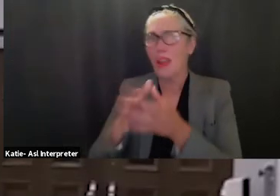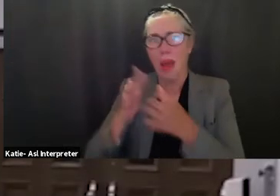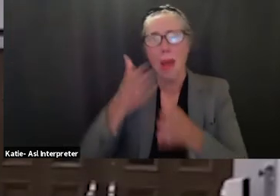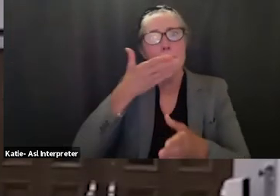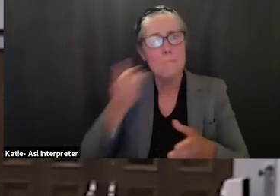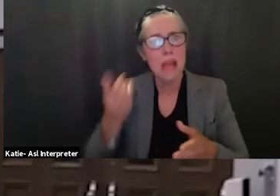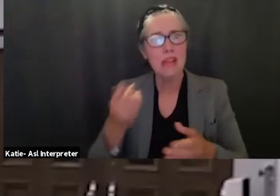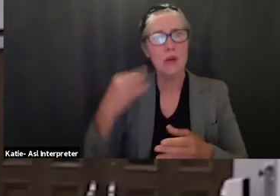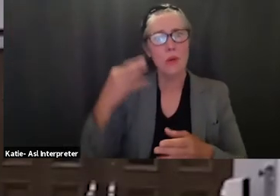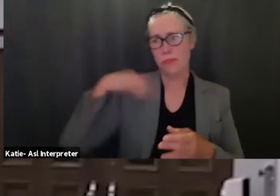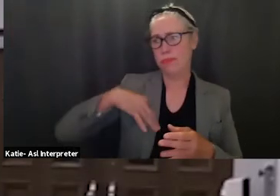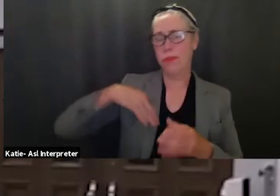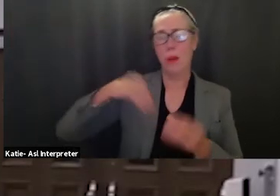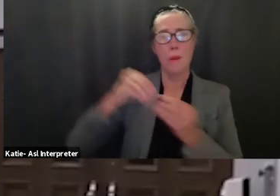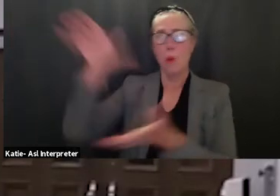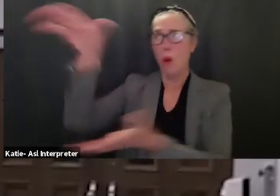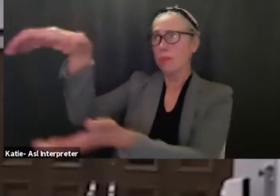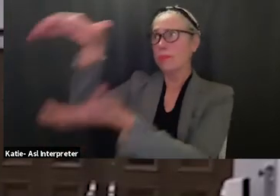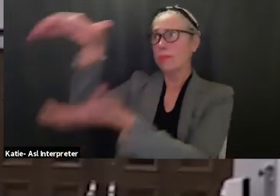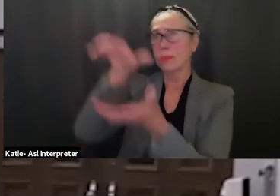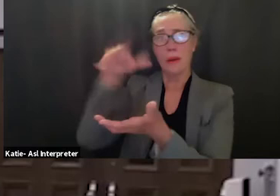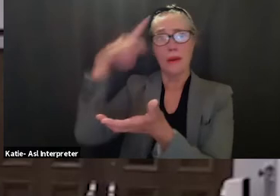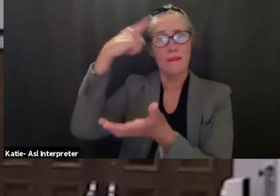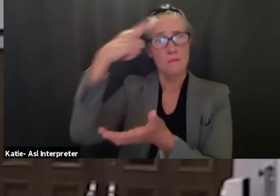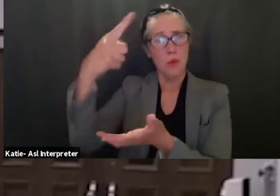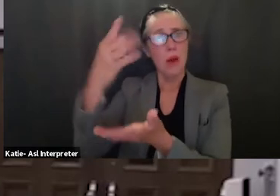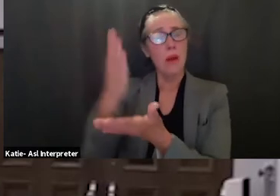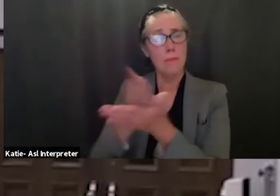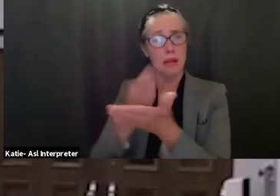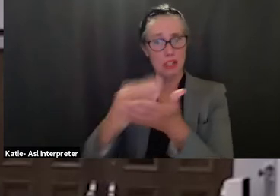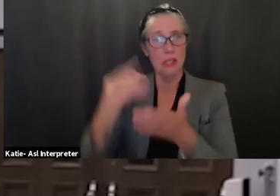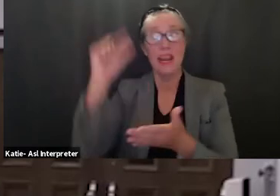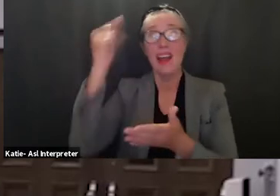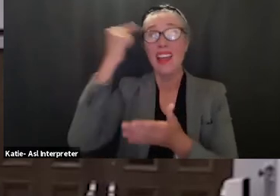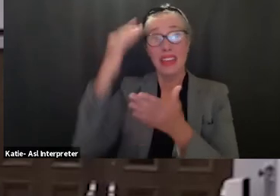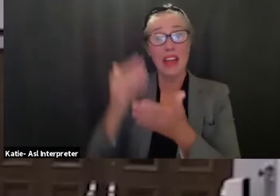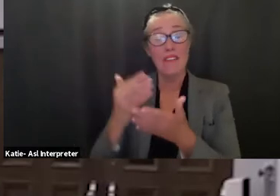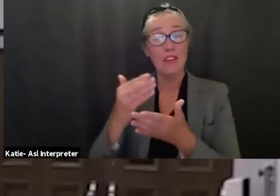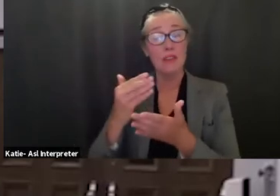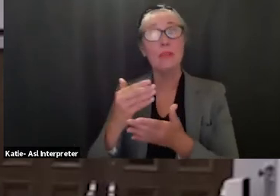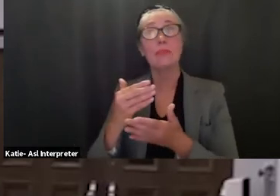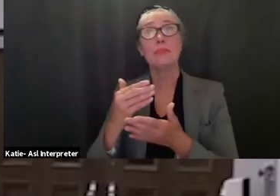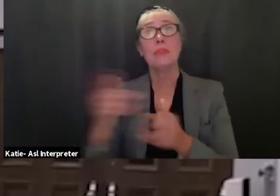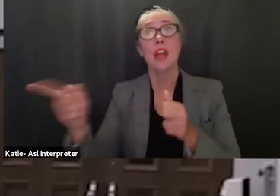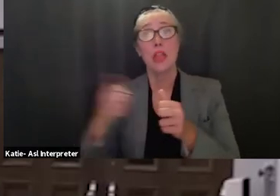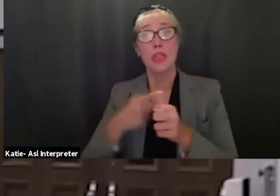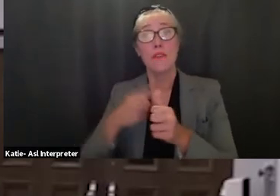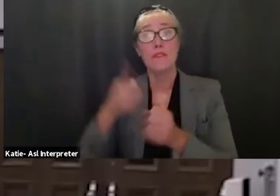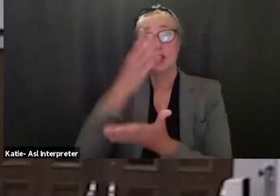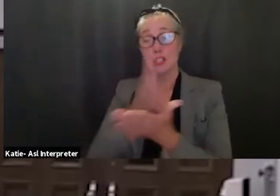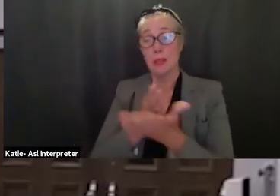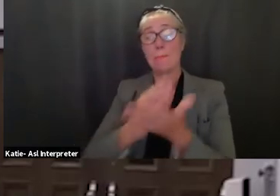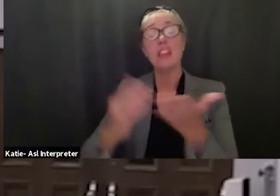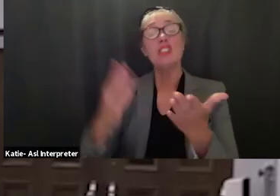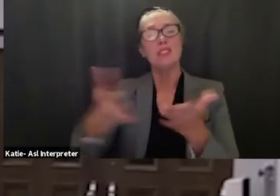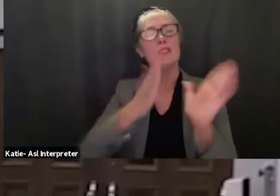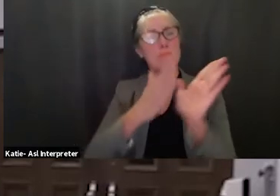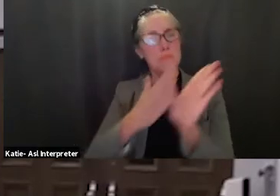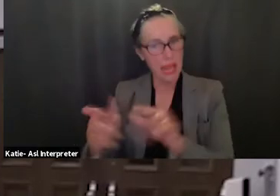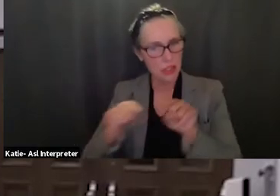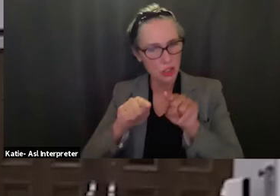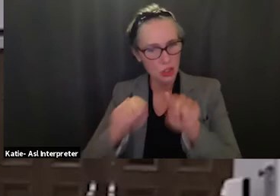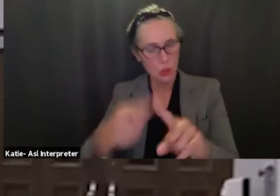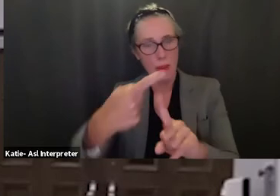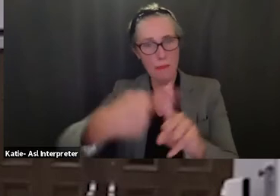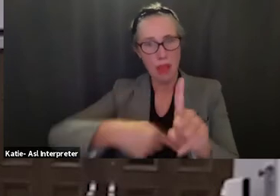state budget so um the governor does the the adopted the original budget in january and then it's